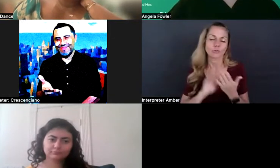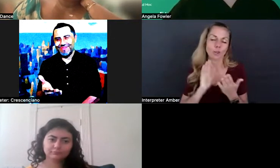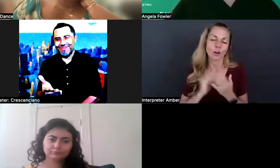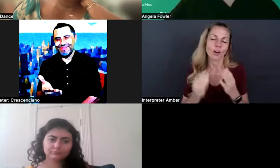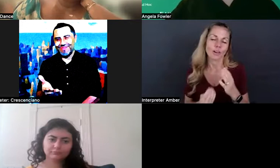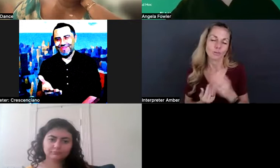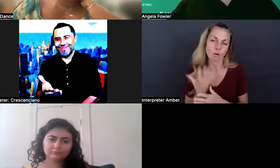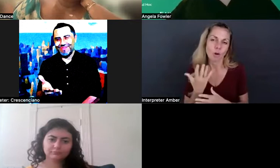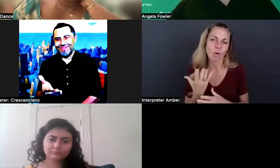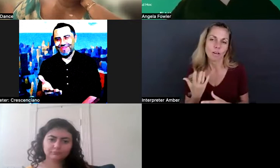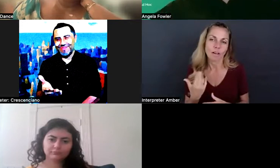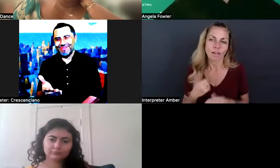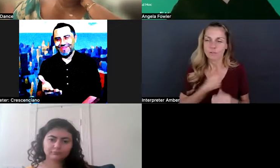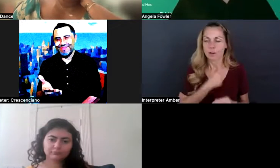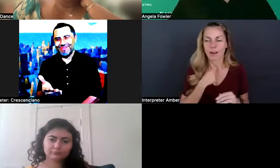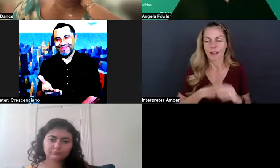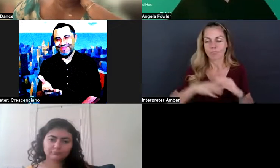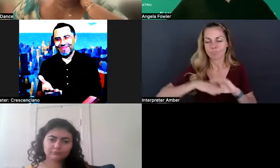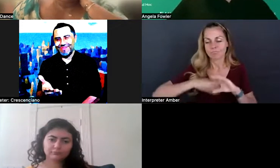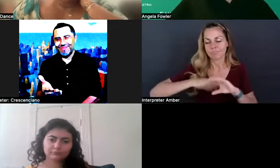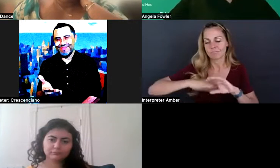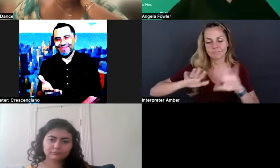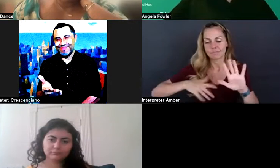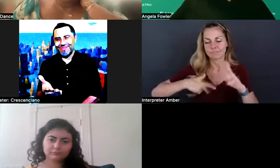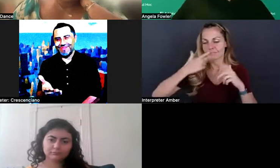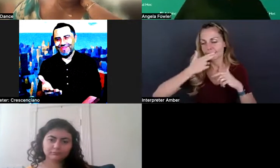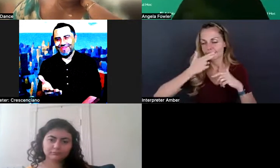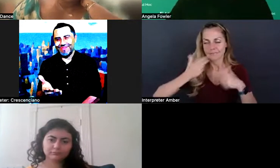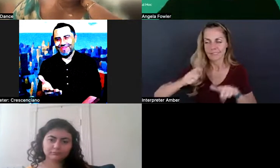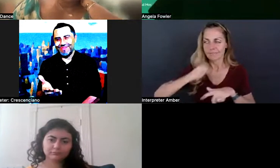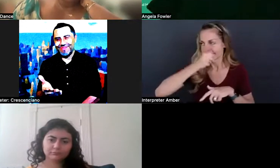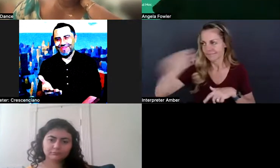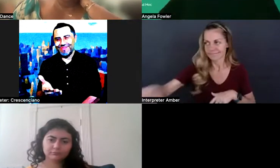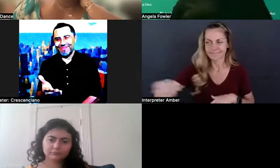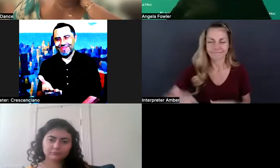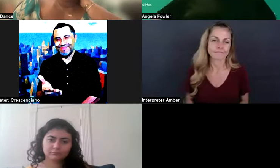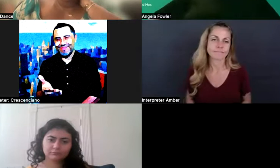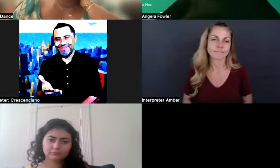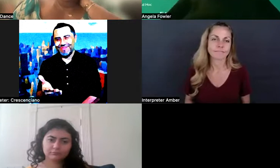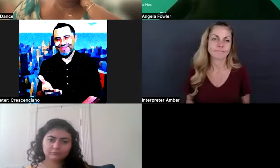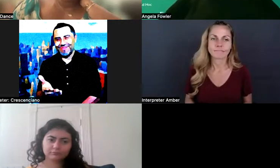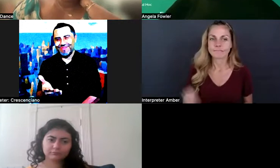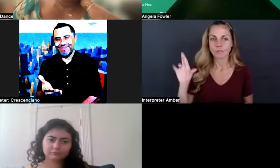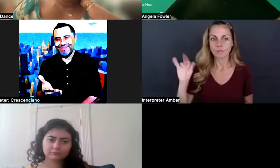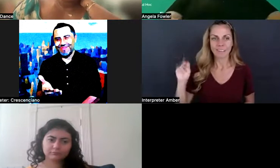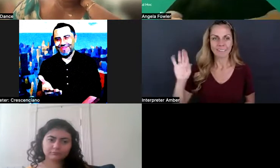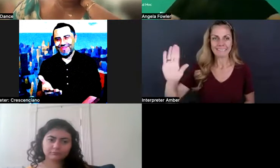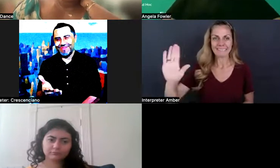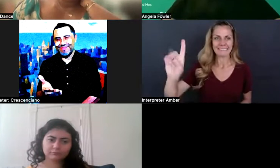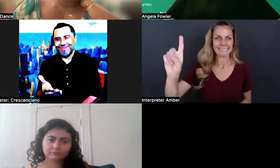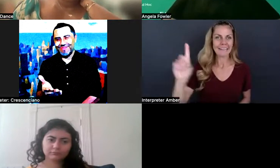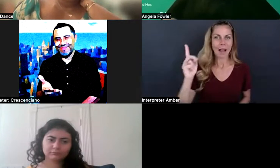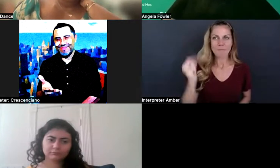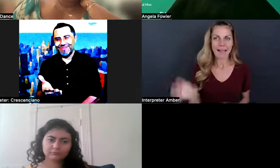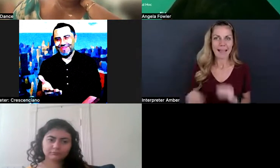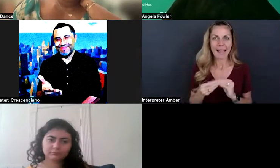I'm starting to ramble. So I'll go, I'll let somebody else have the microphone for a minute. I want to just one second. want to say one thing, if I